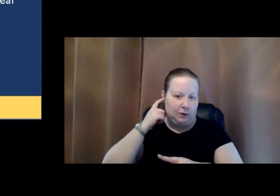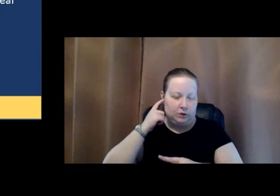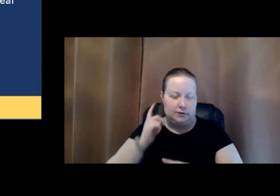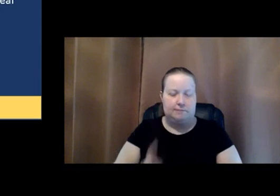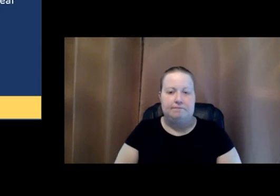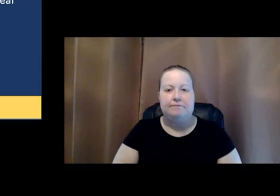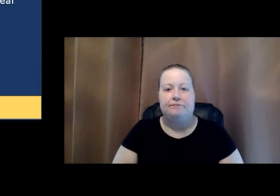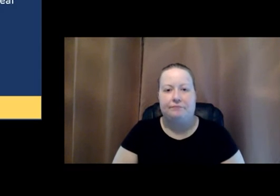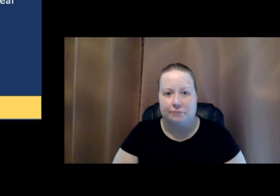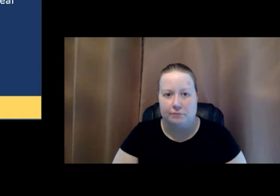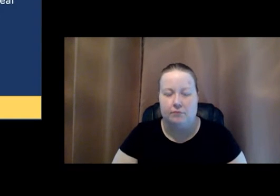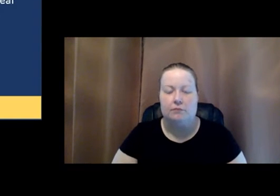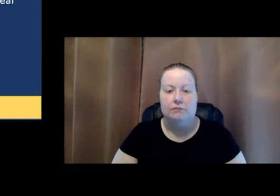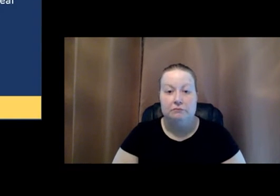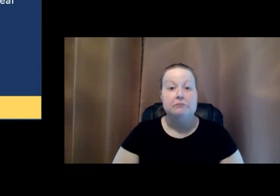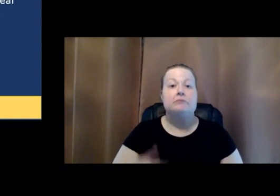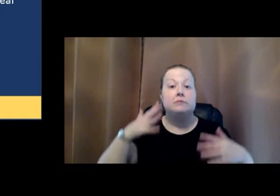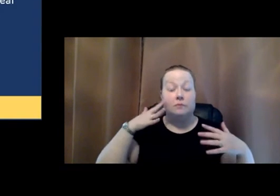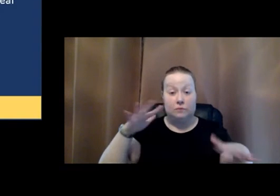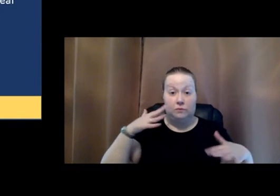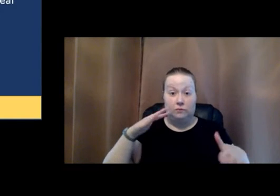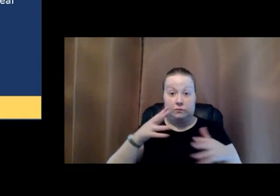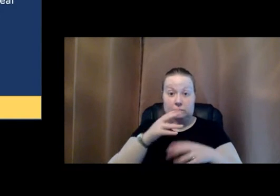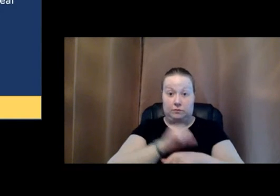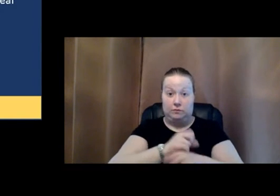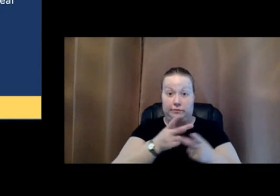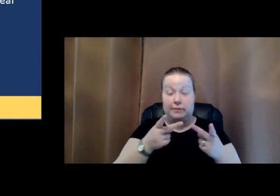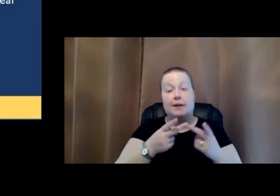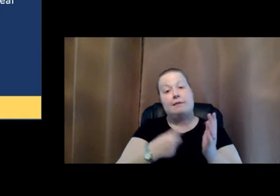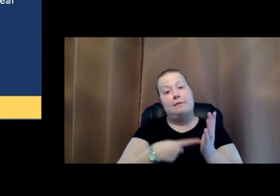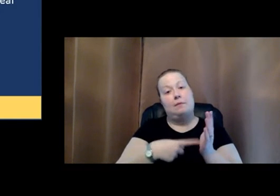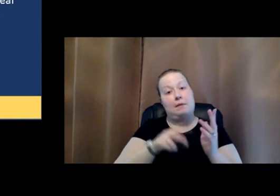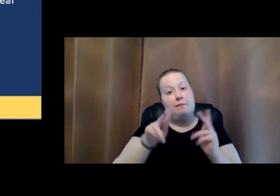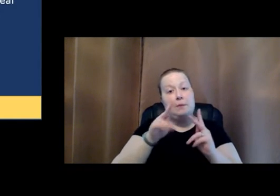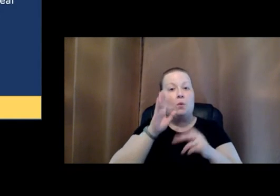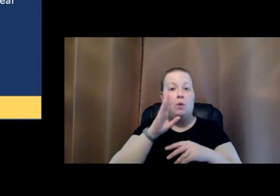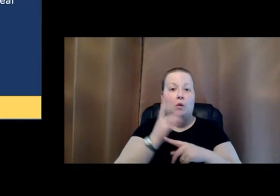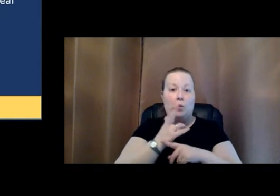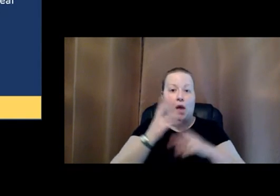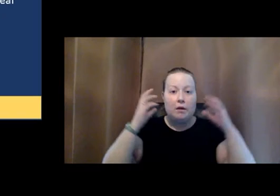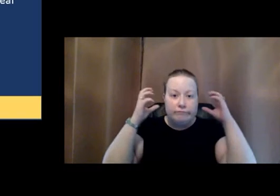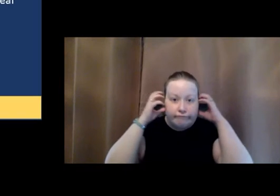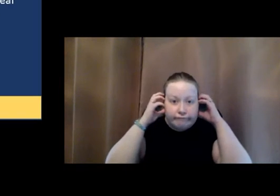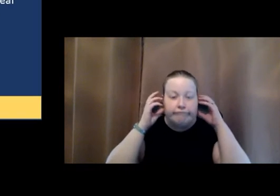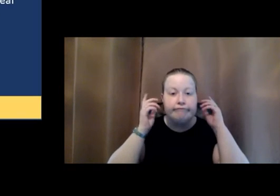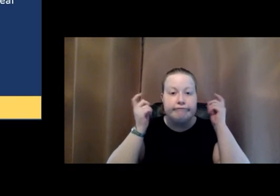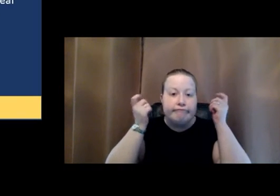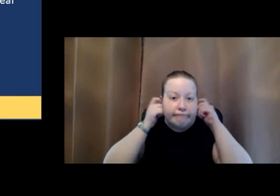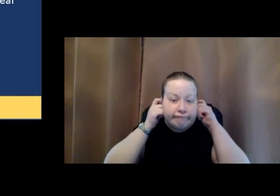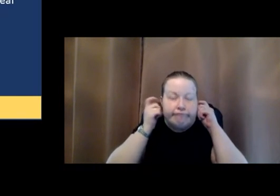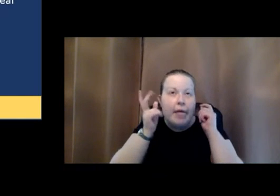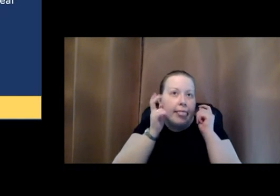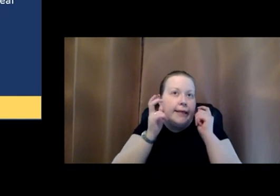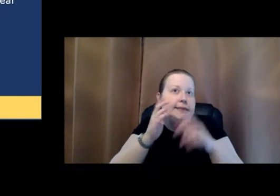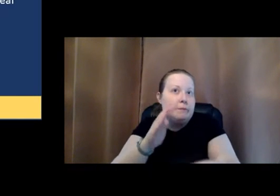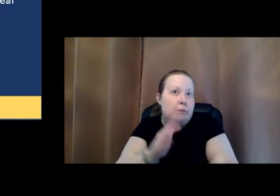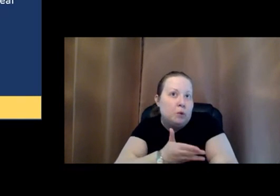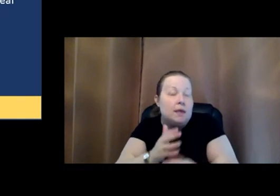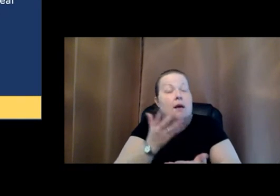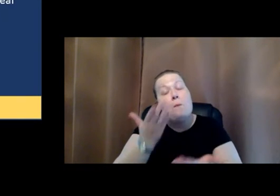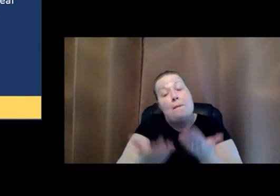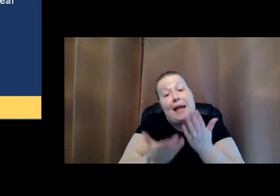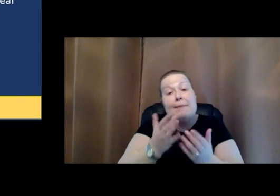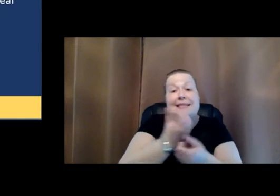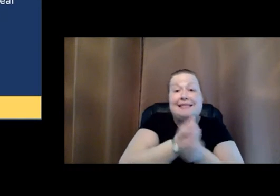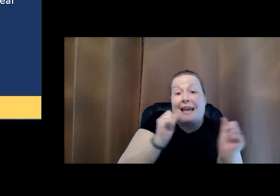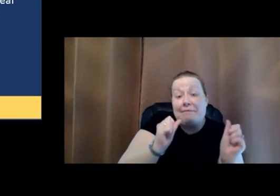In a noisy workplace, sometimes people are wearing headphones to listen to music while they're working. So it could be for safety reasons,